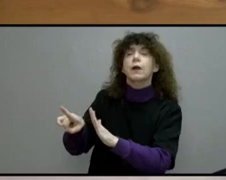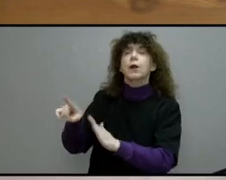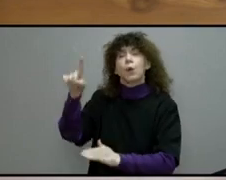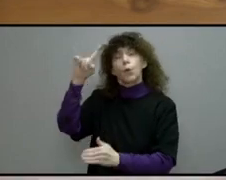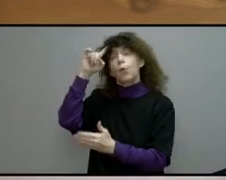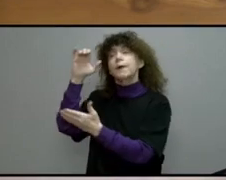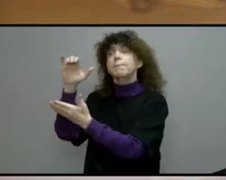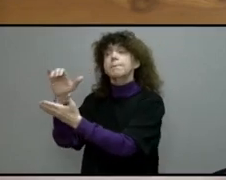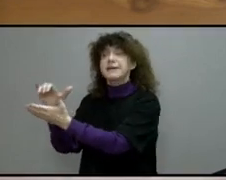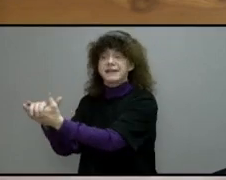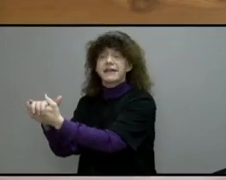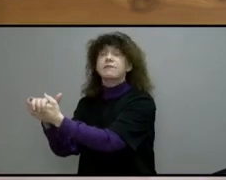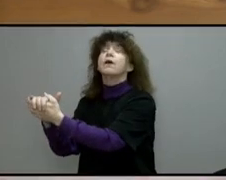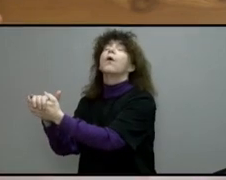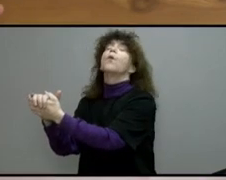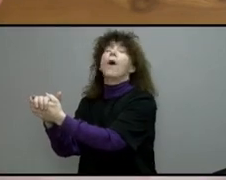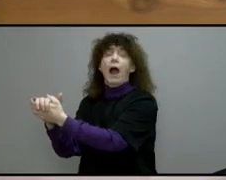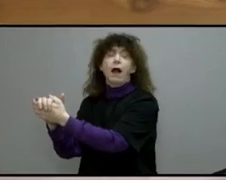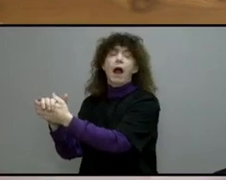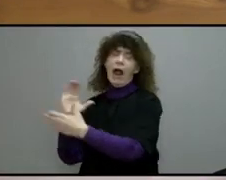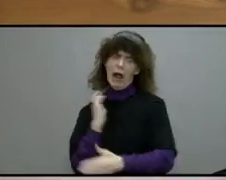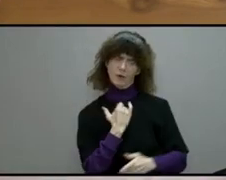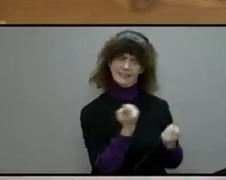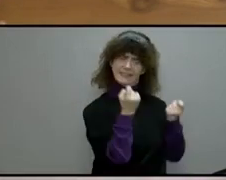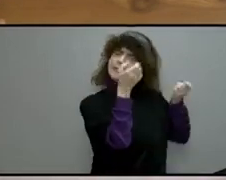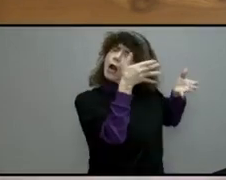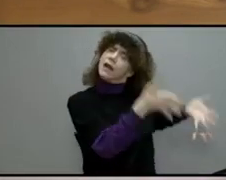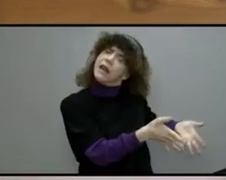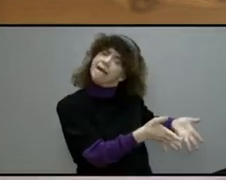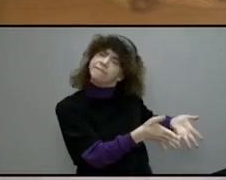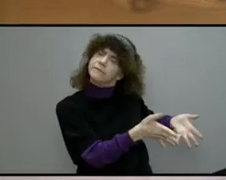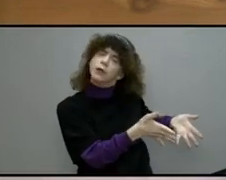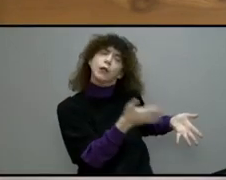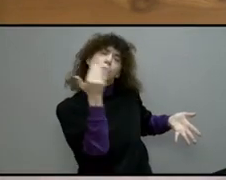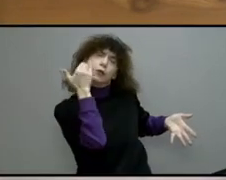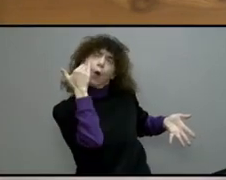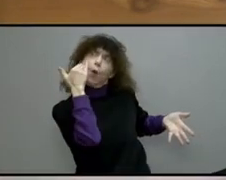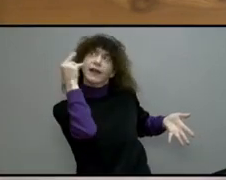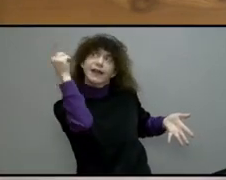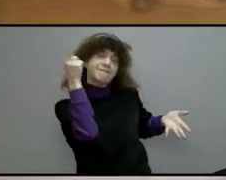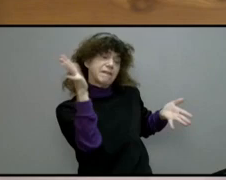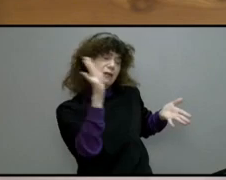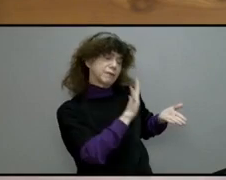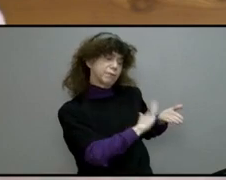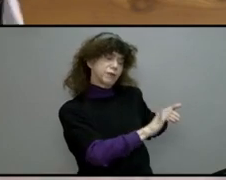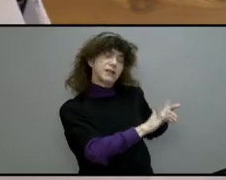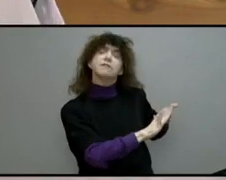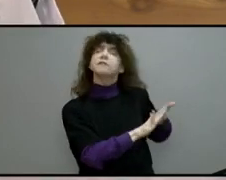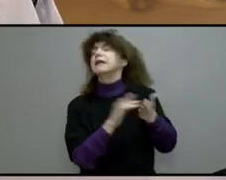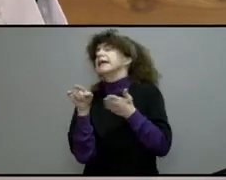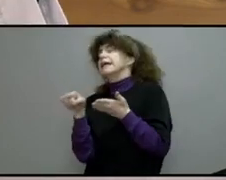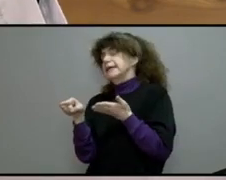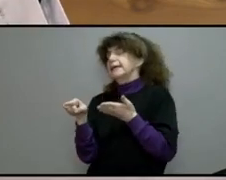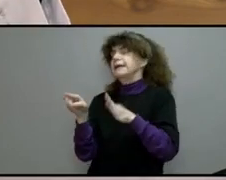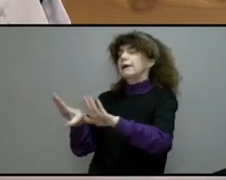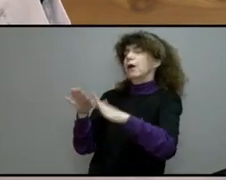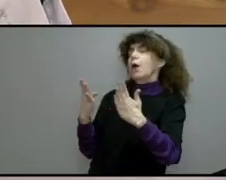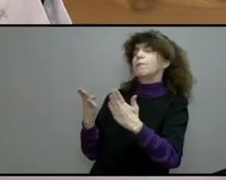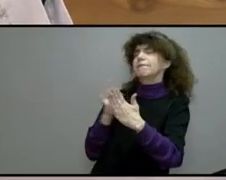sins behind, forgiven by Christ, and free to go directly to God without fear.